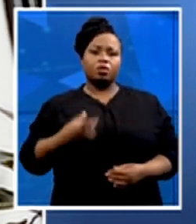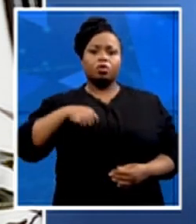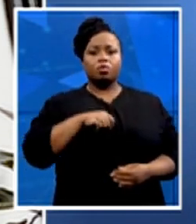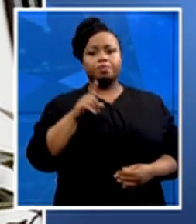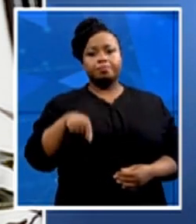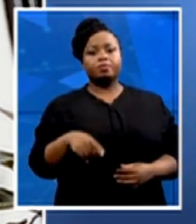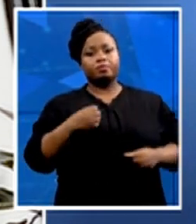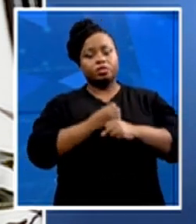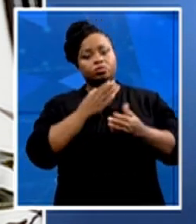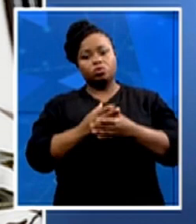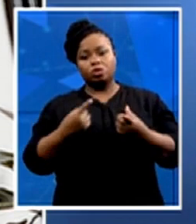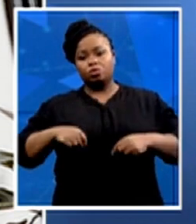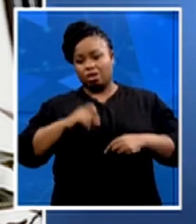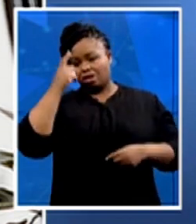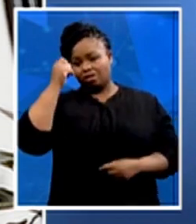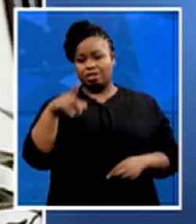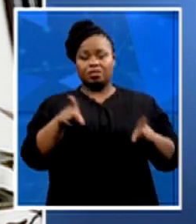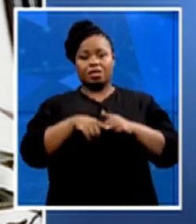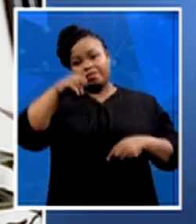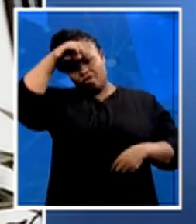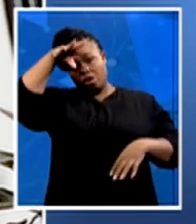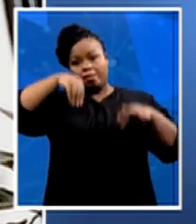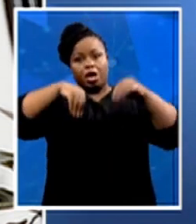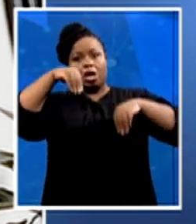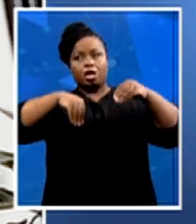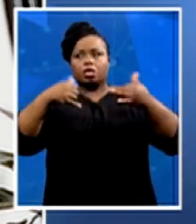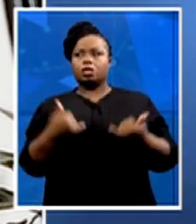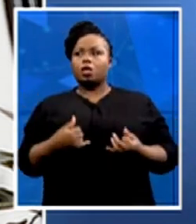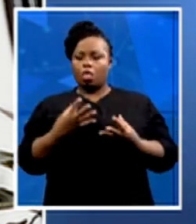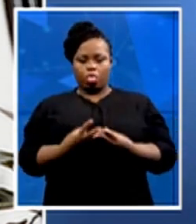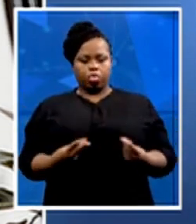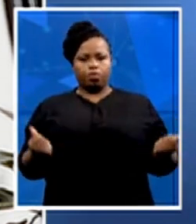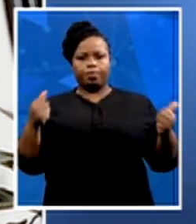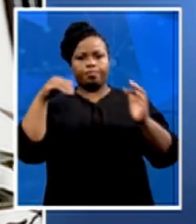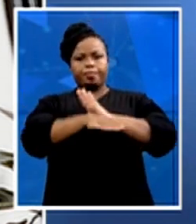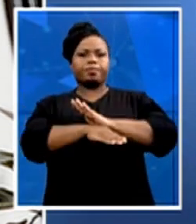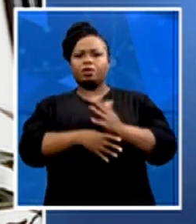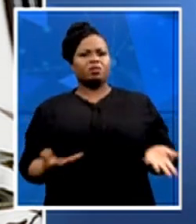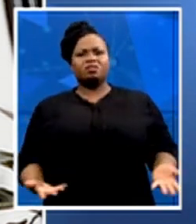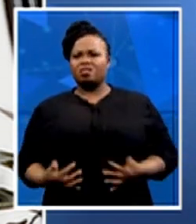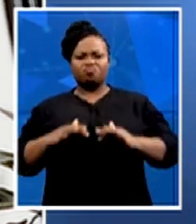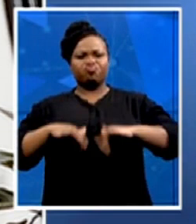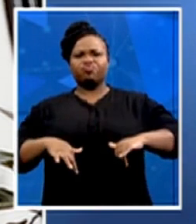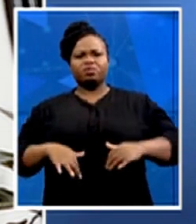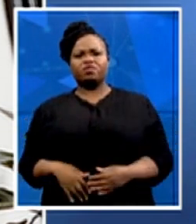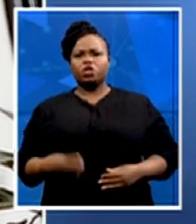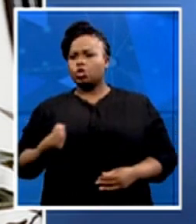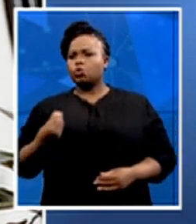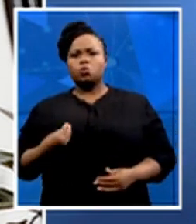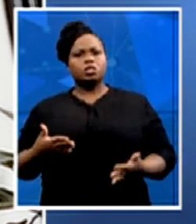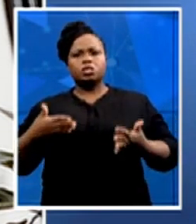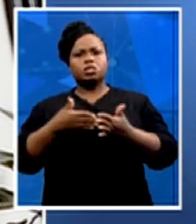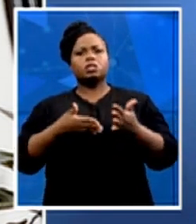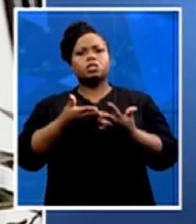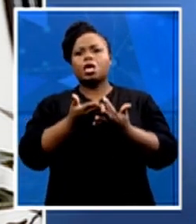mining are dying out in this country. What is there left for young people to be able to access this economy? So we need to be thinking